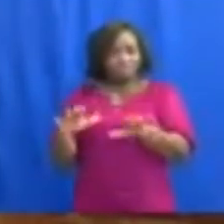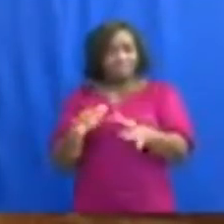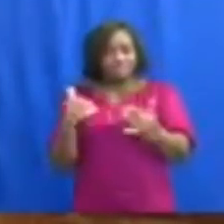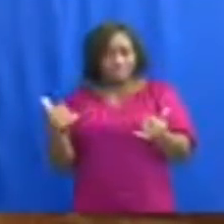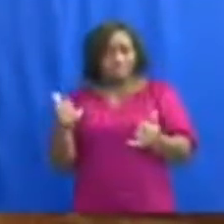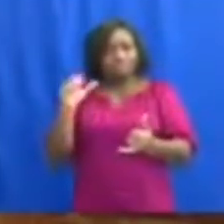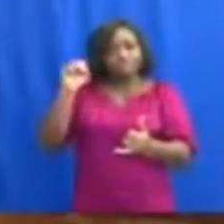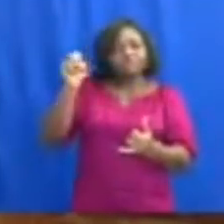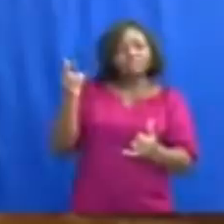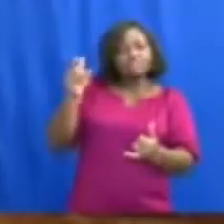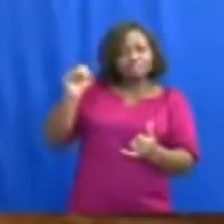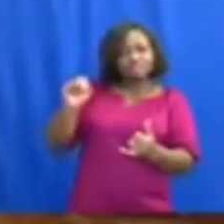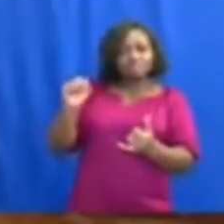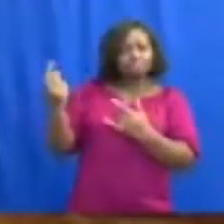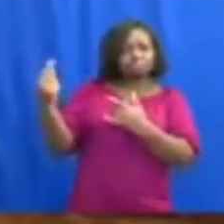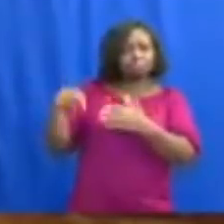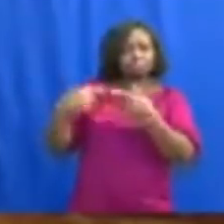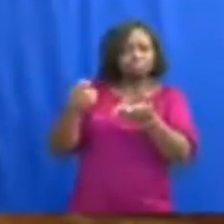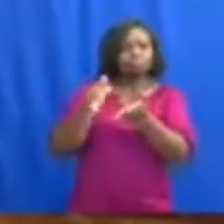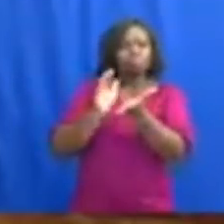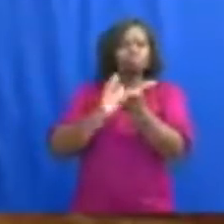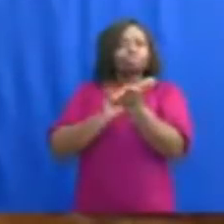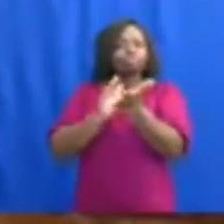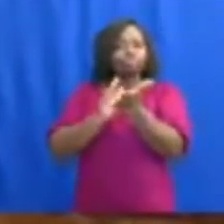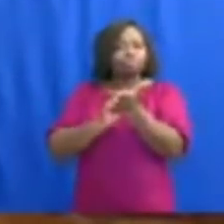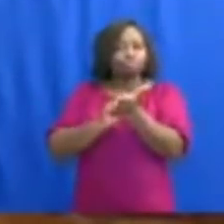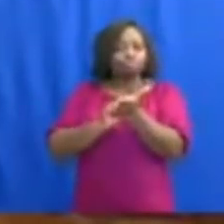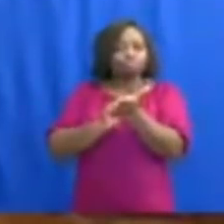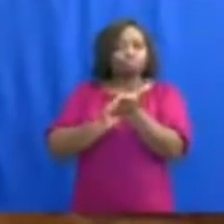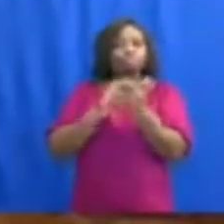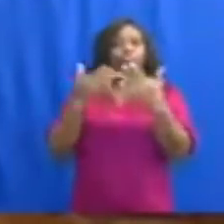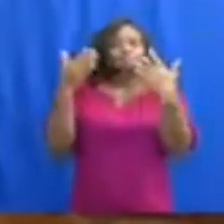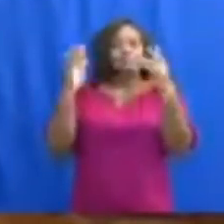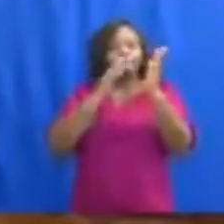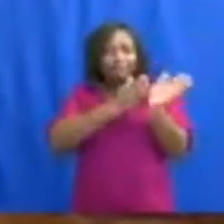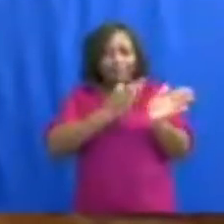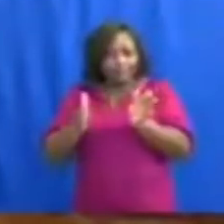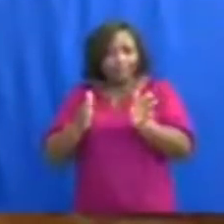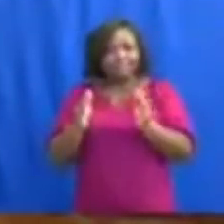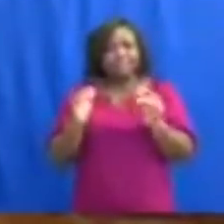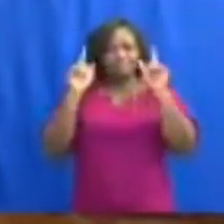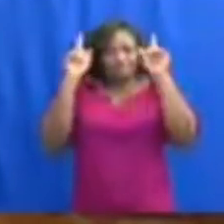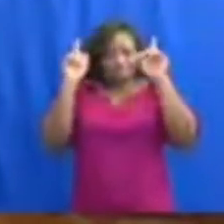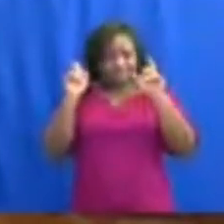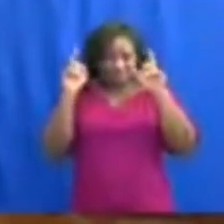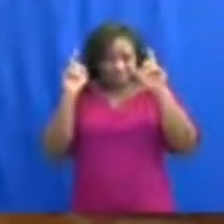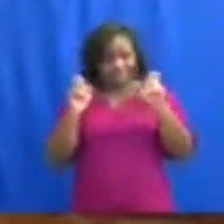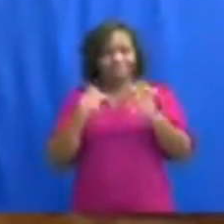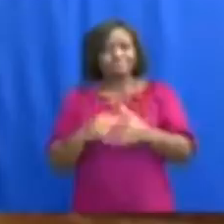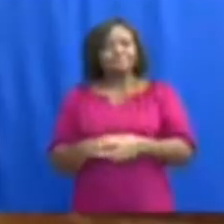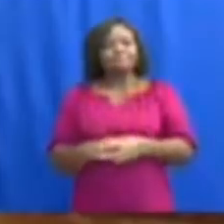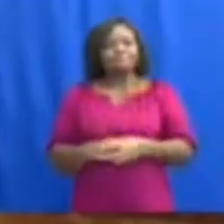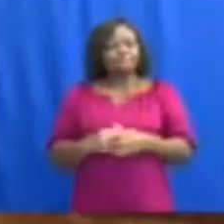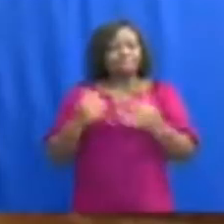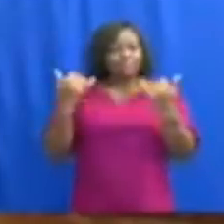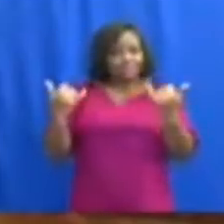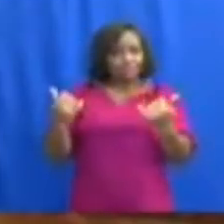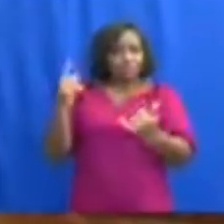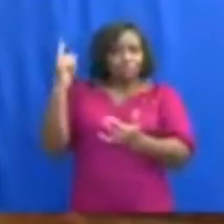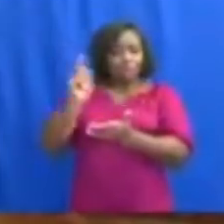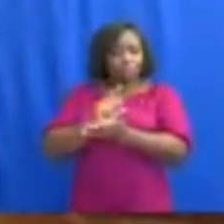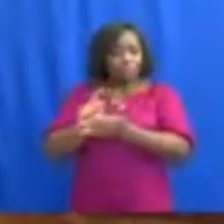If you have any ideas or any suggestions on what else can be done to make Ghana better,